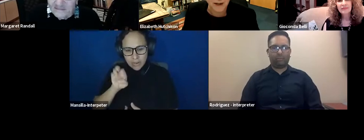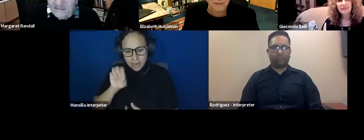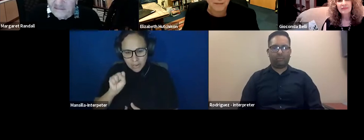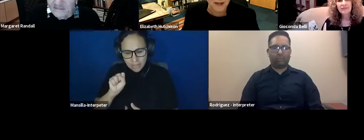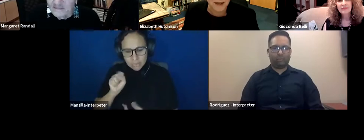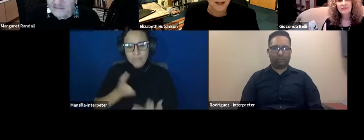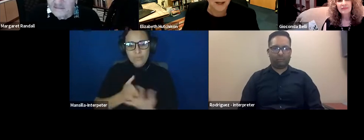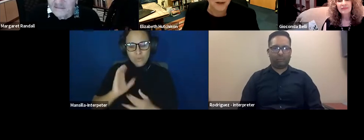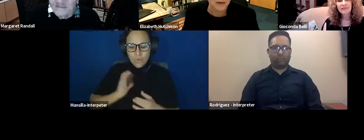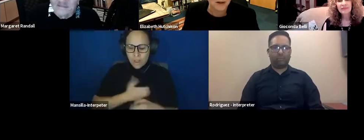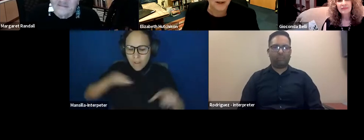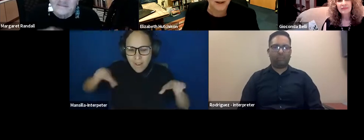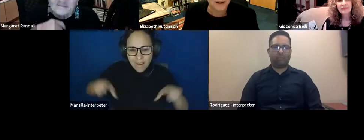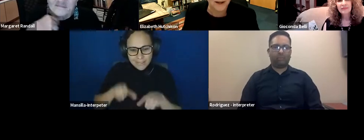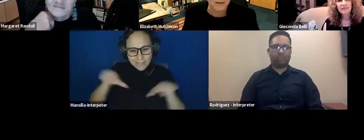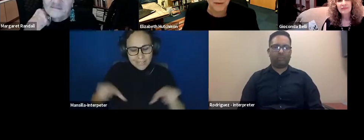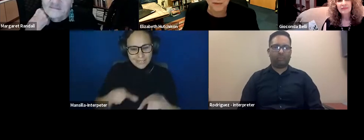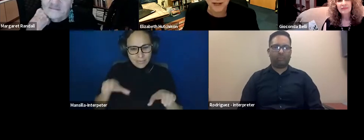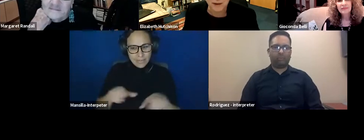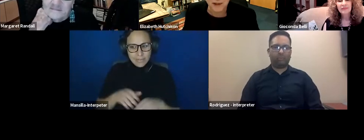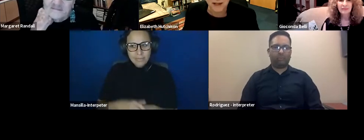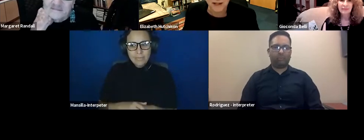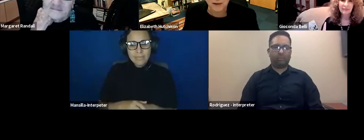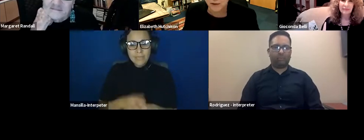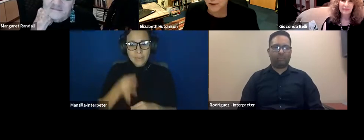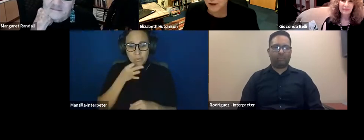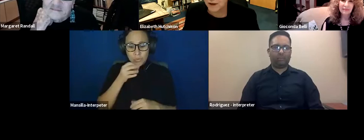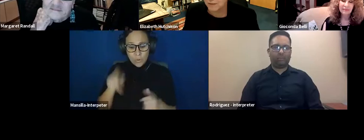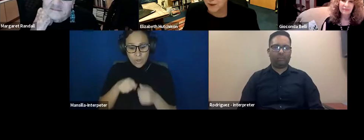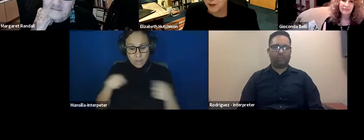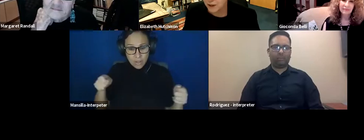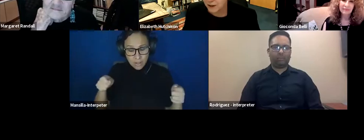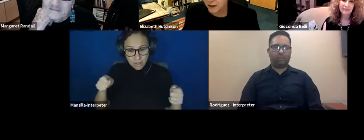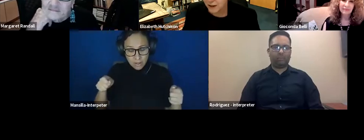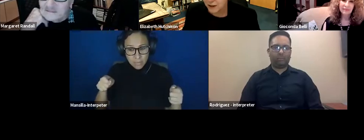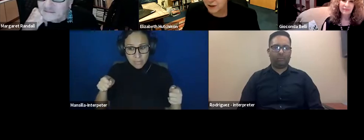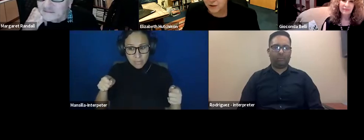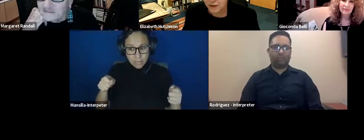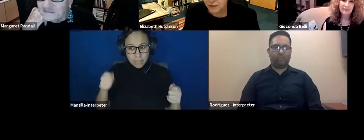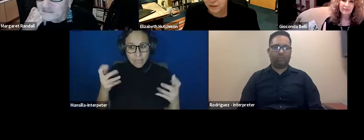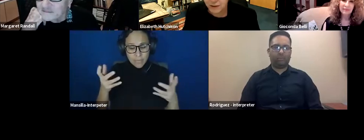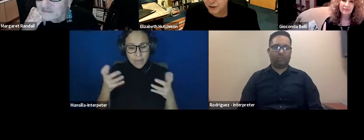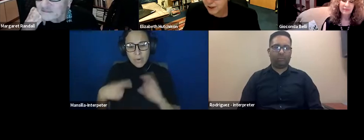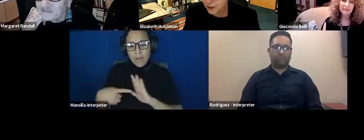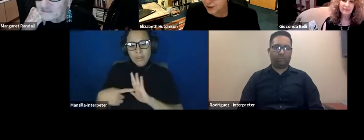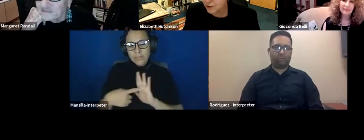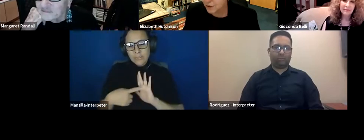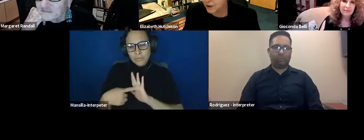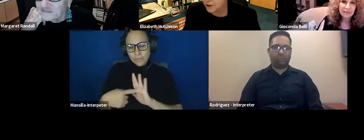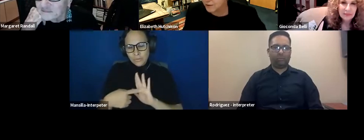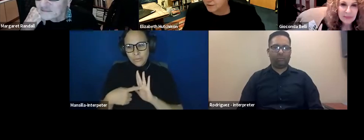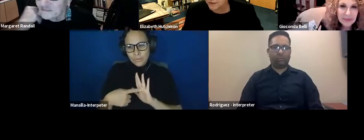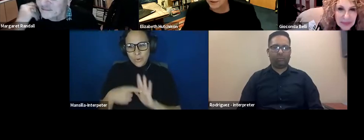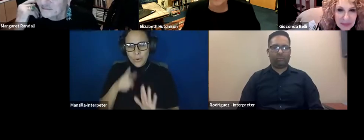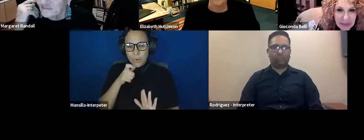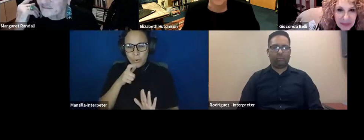um, in a closing, uh, moment, I would like to, um, uh, show you, uh, who